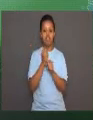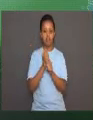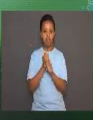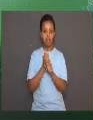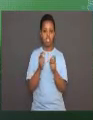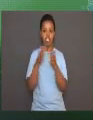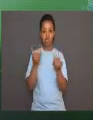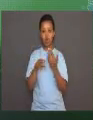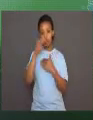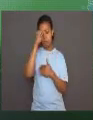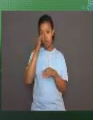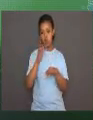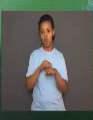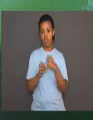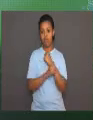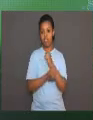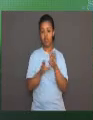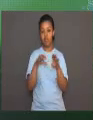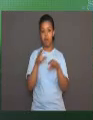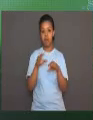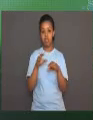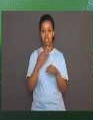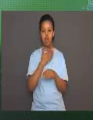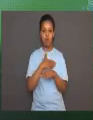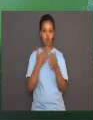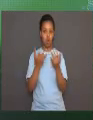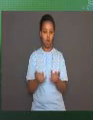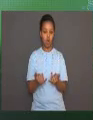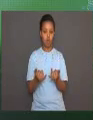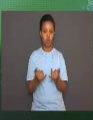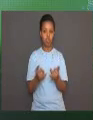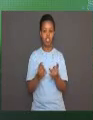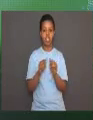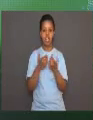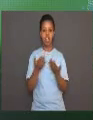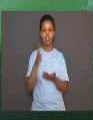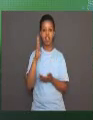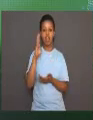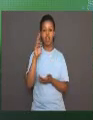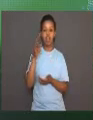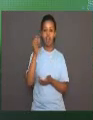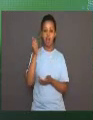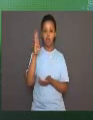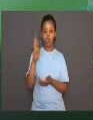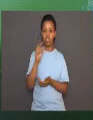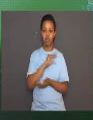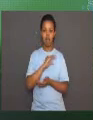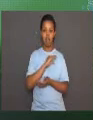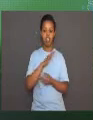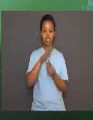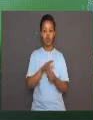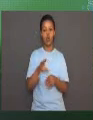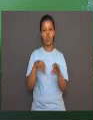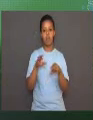we have learned so far, can you explain how habituation affects behavior in